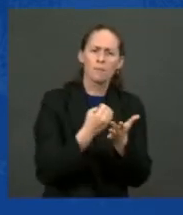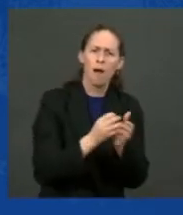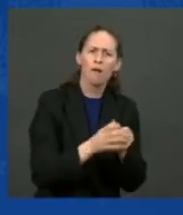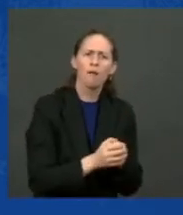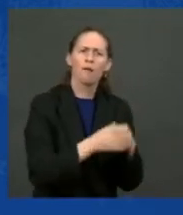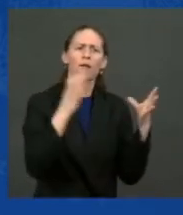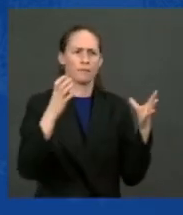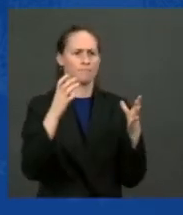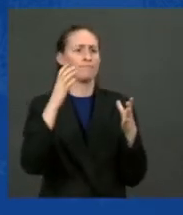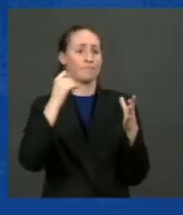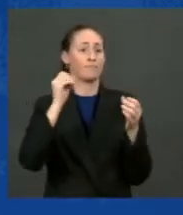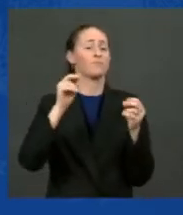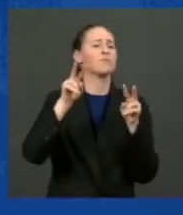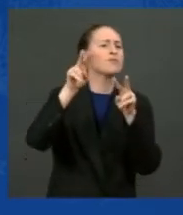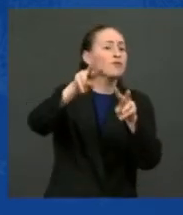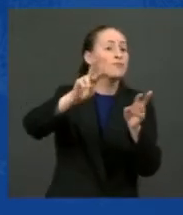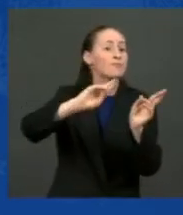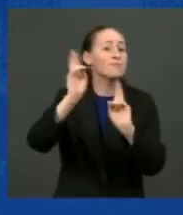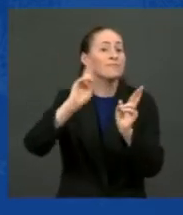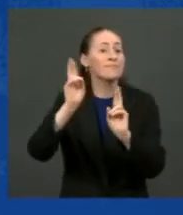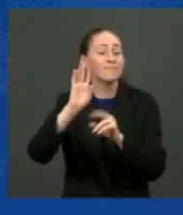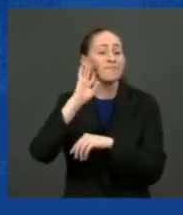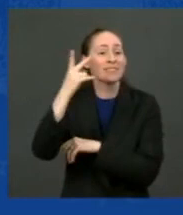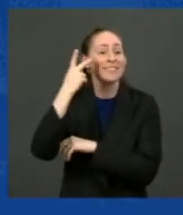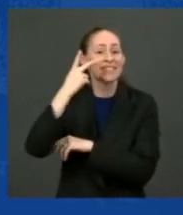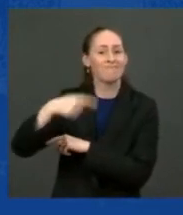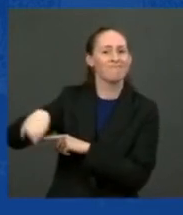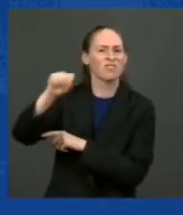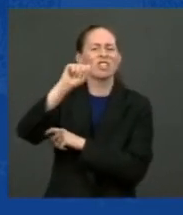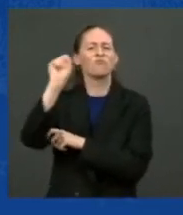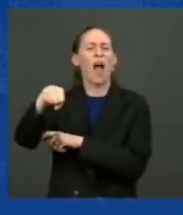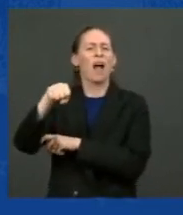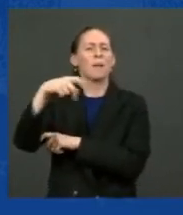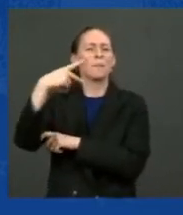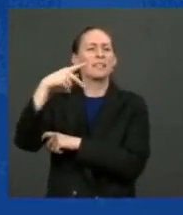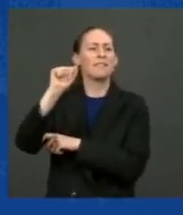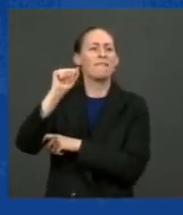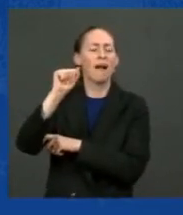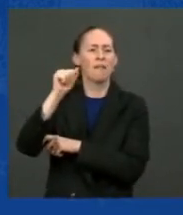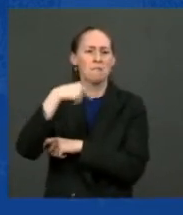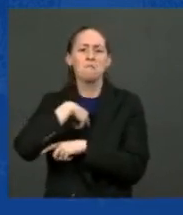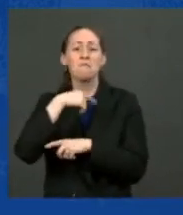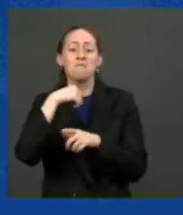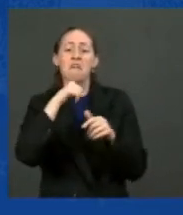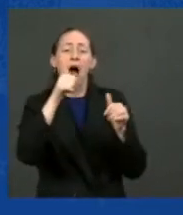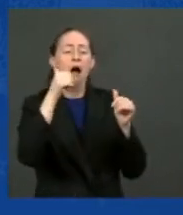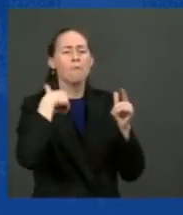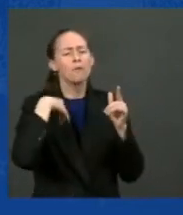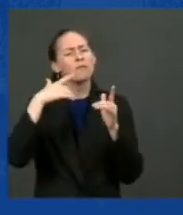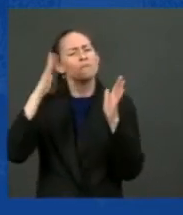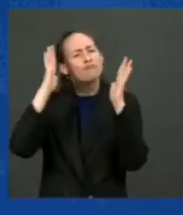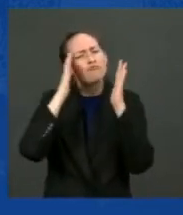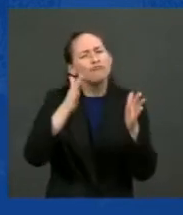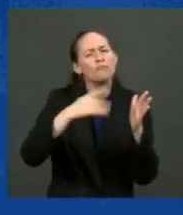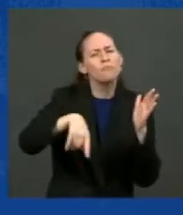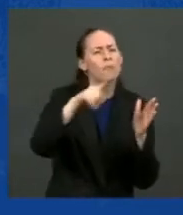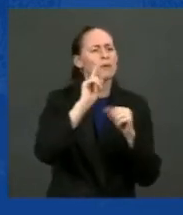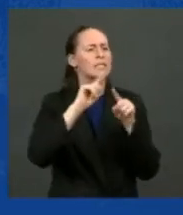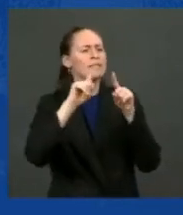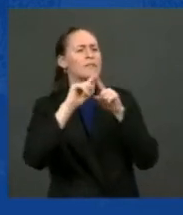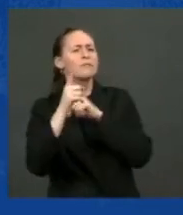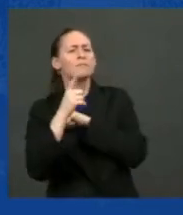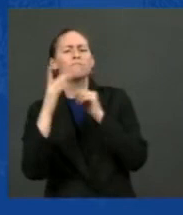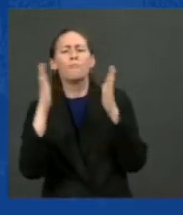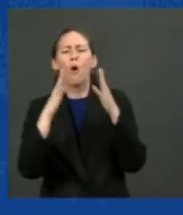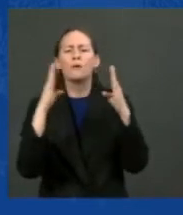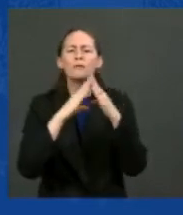up as a kid instead of looking down from Wall Street. an economy that looks out from Hull, Michigan, and towns like it all over America